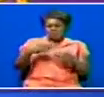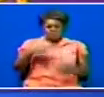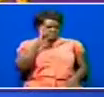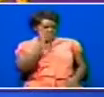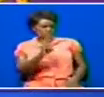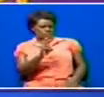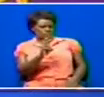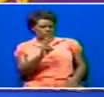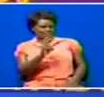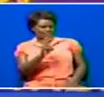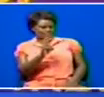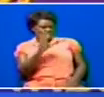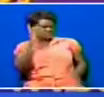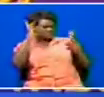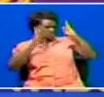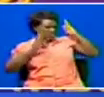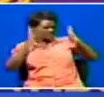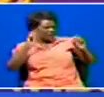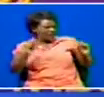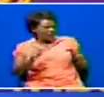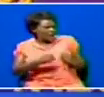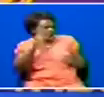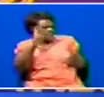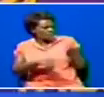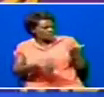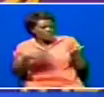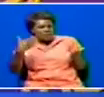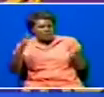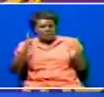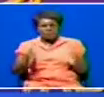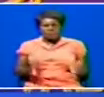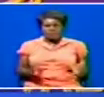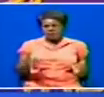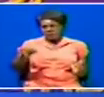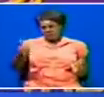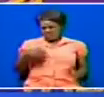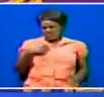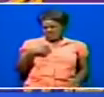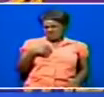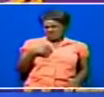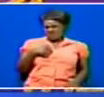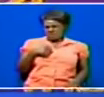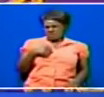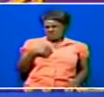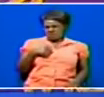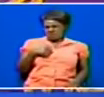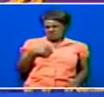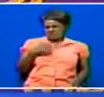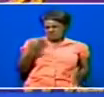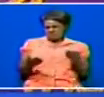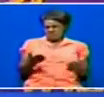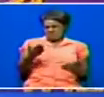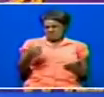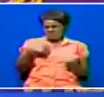me and they were wondering what happened to this guy. And everyone, others were feeling like maybe